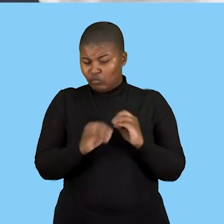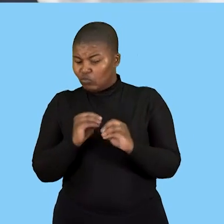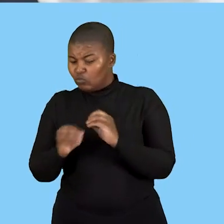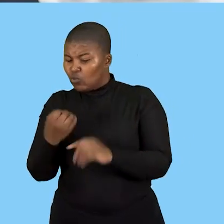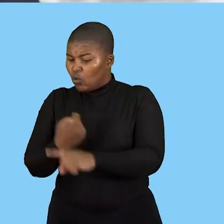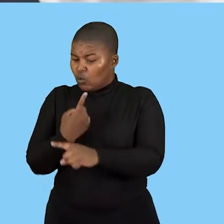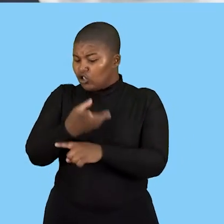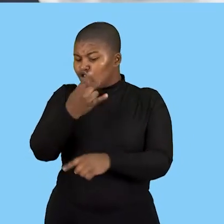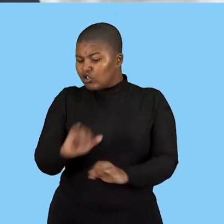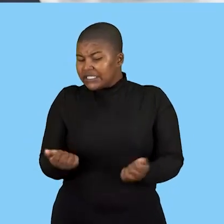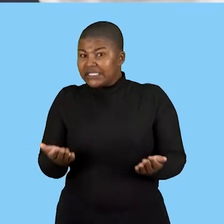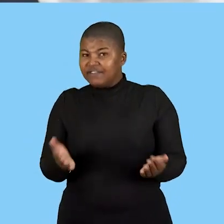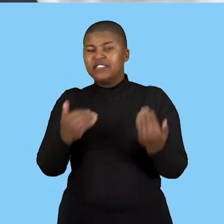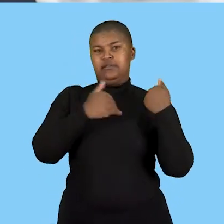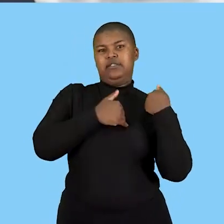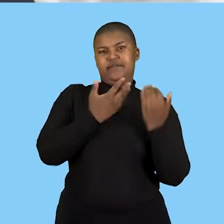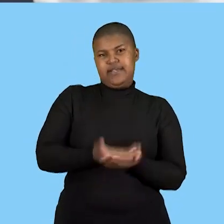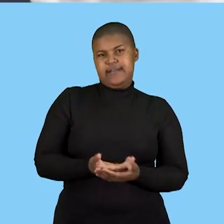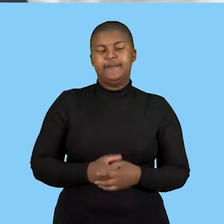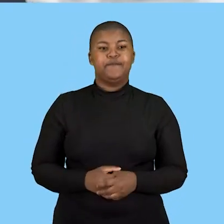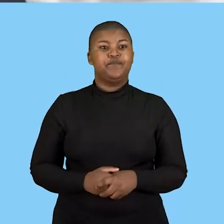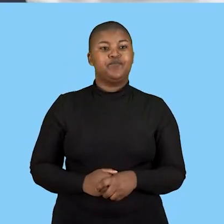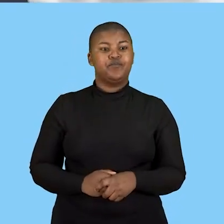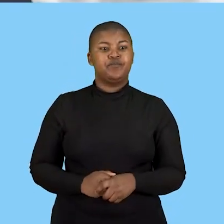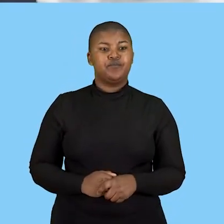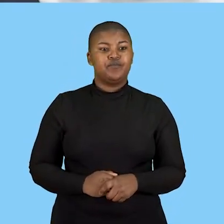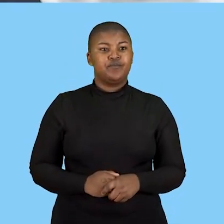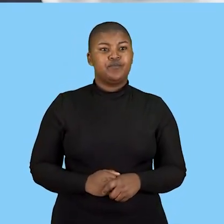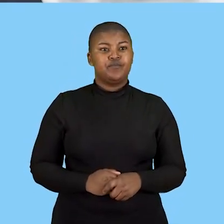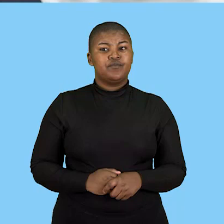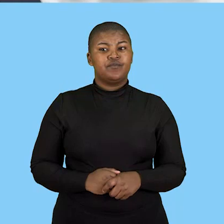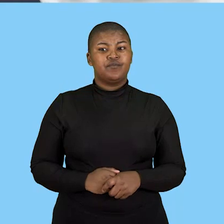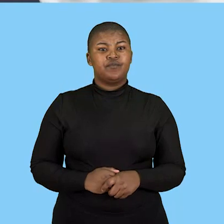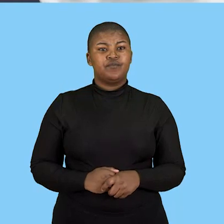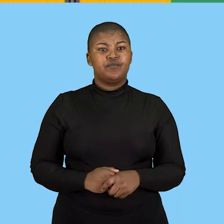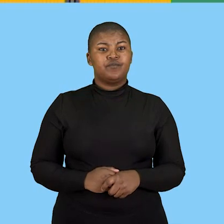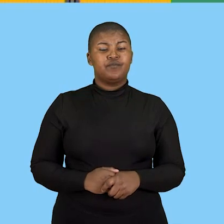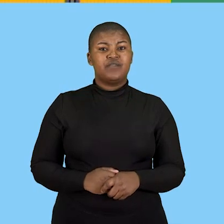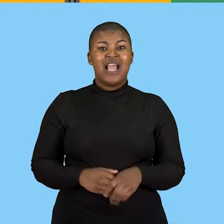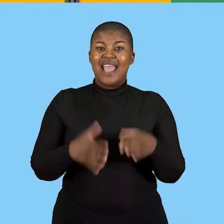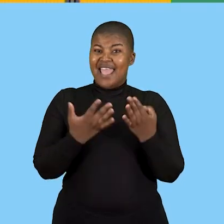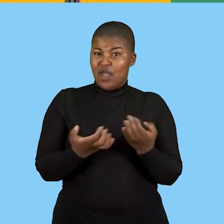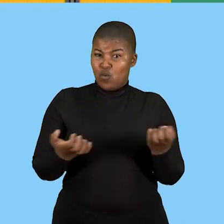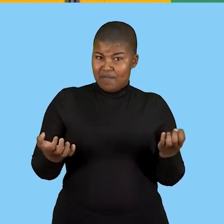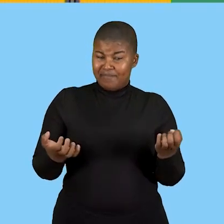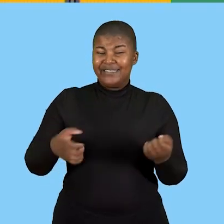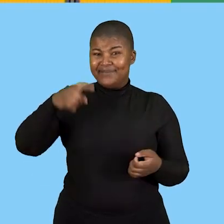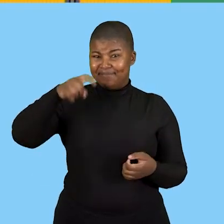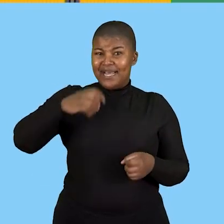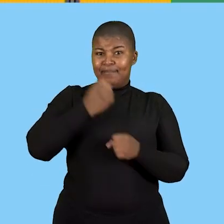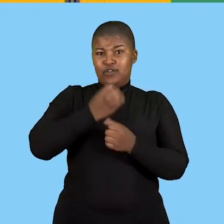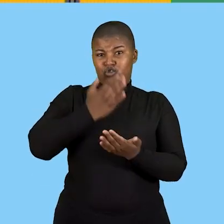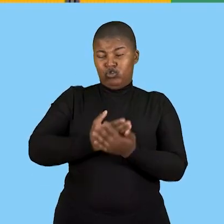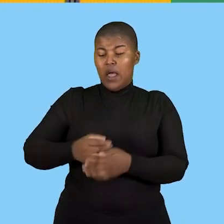now the employees would be safe number two equipment must be used under the supervision of a